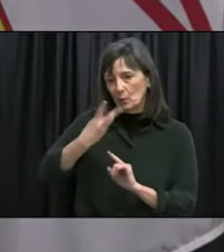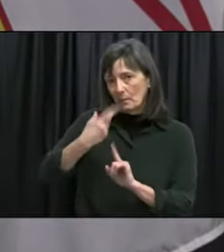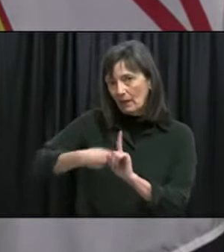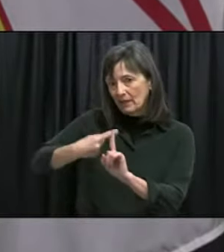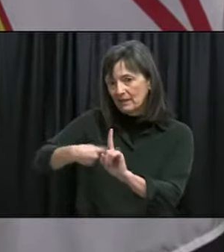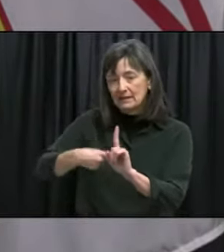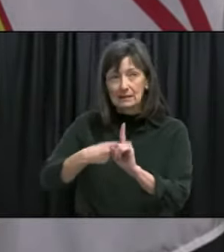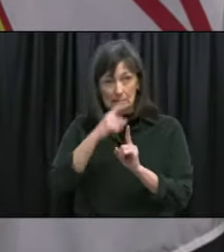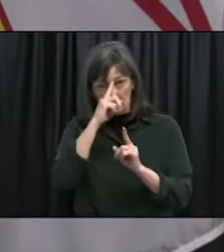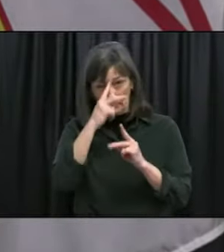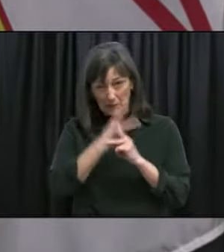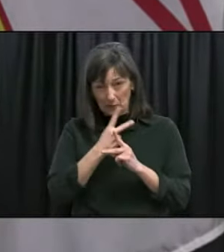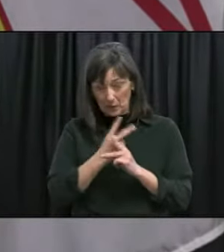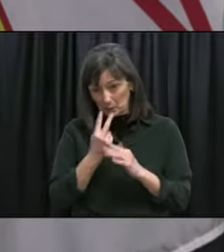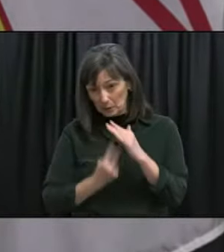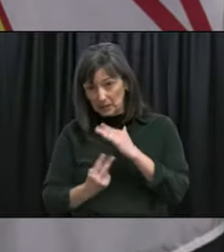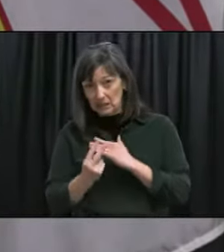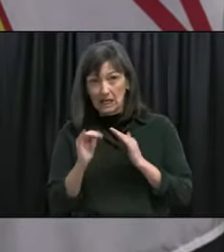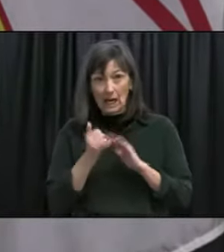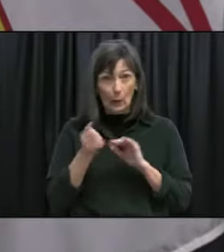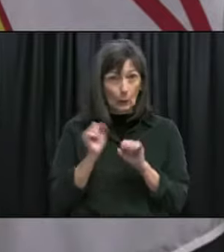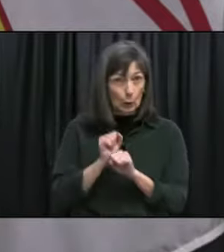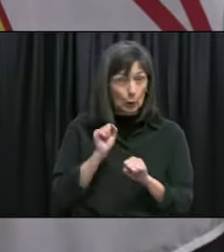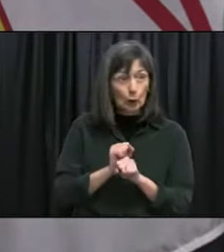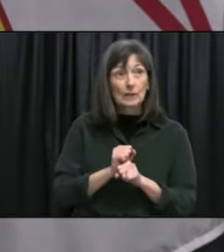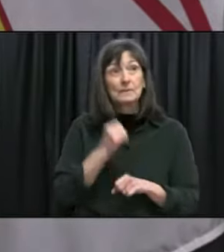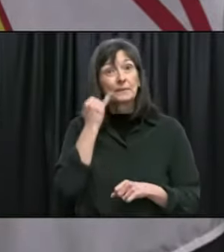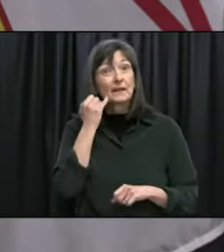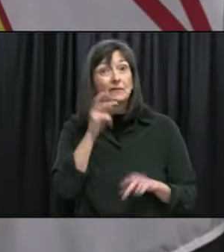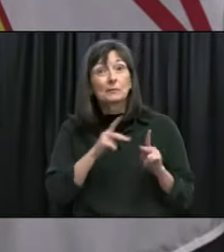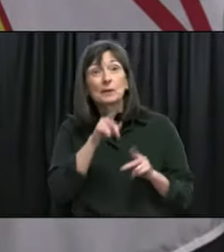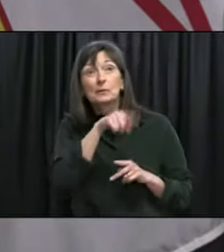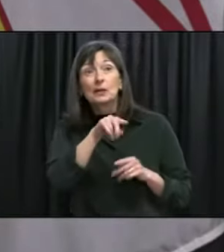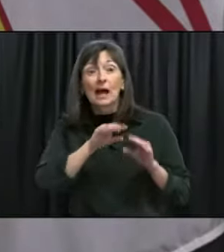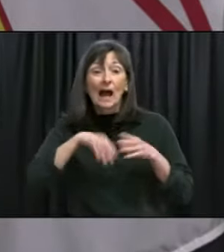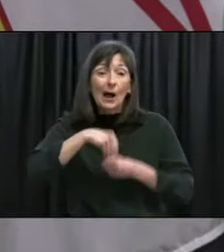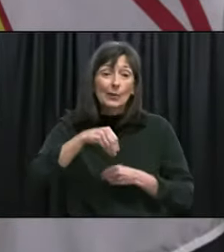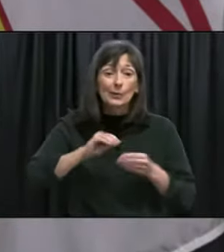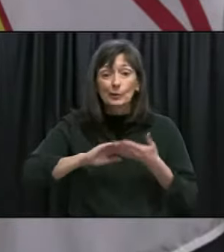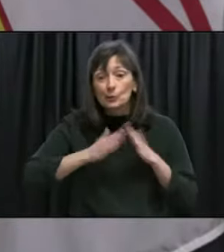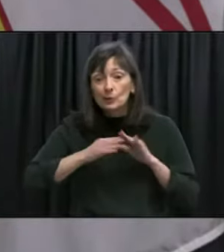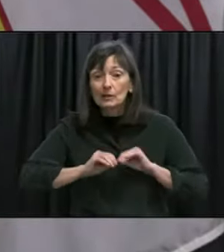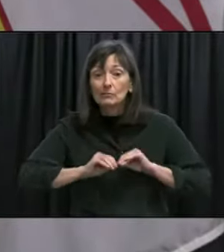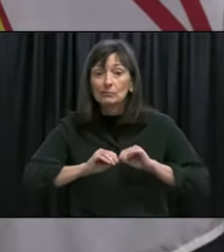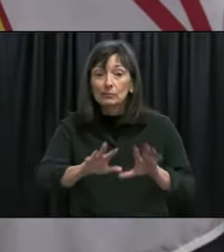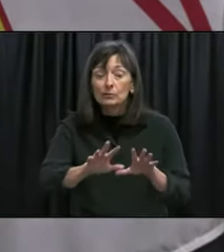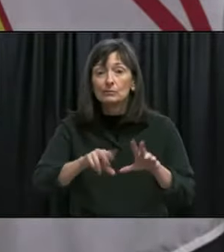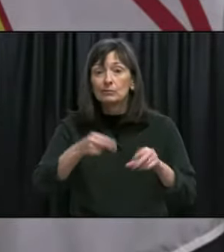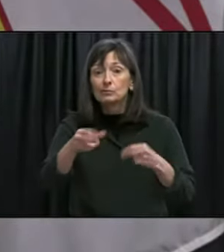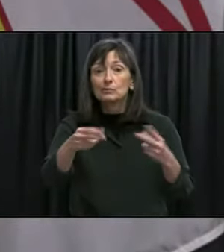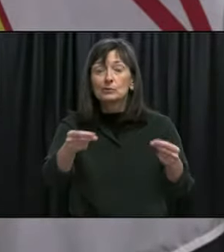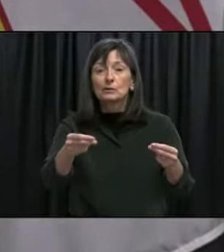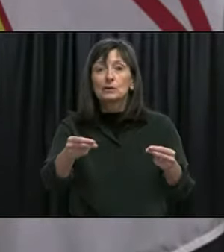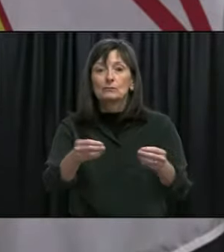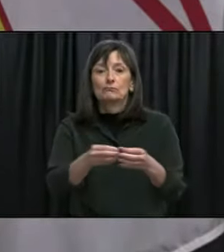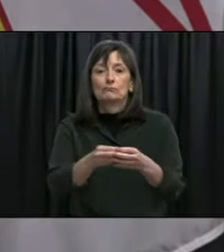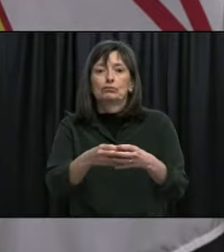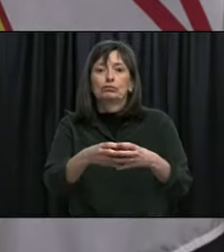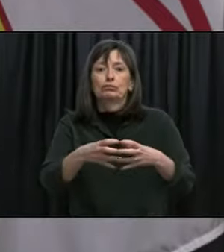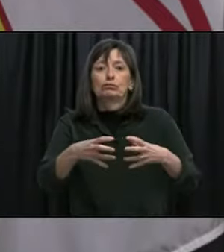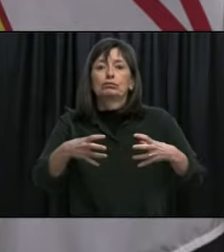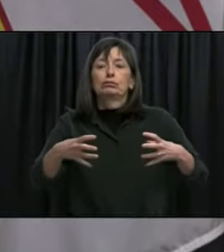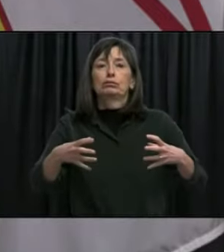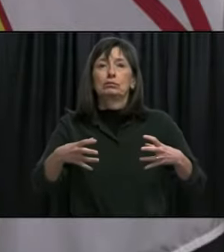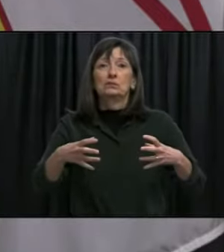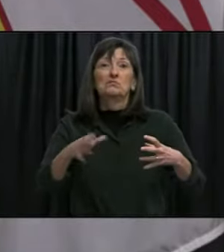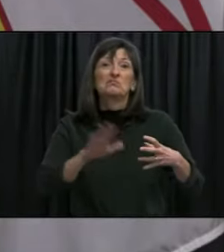escapes meaning that people who had it were out in the community spreading it before it reached a critical mass which I